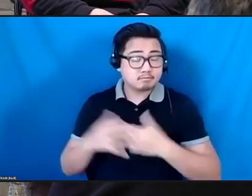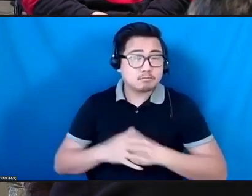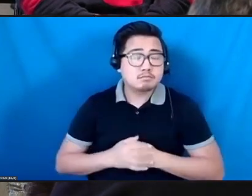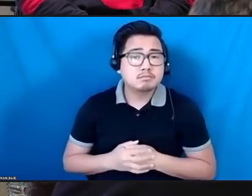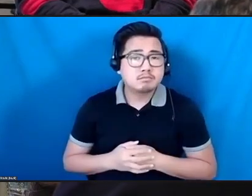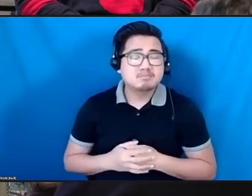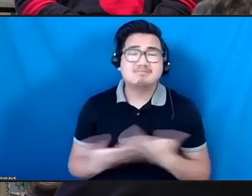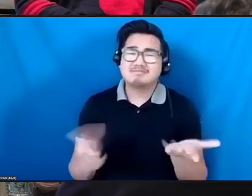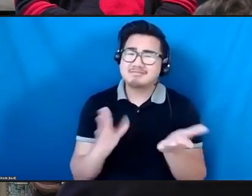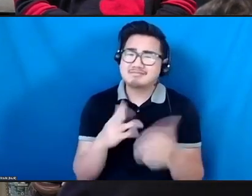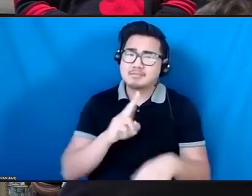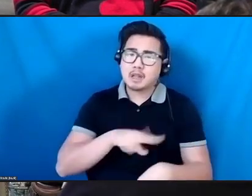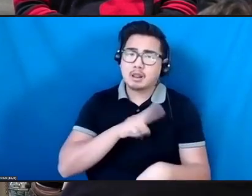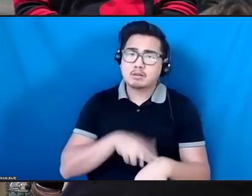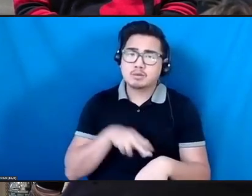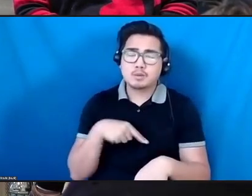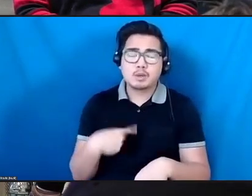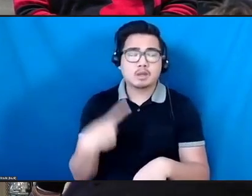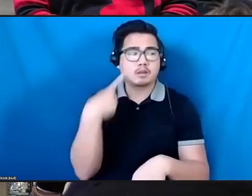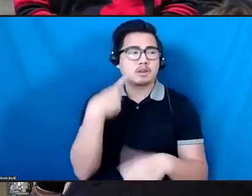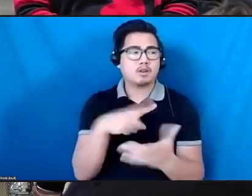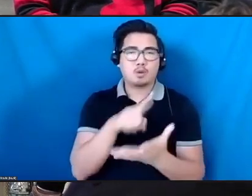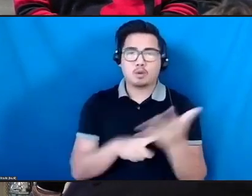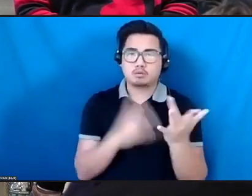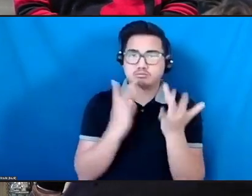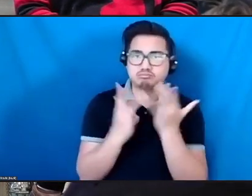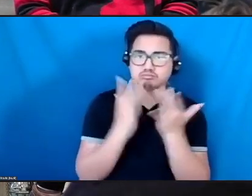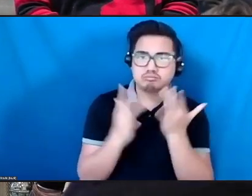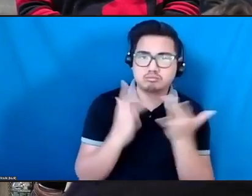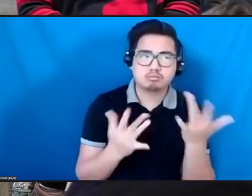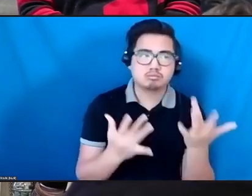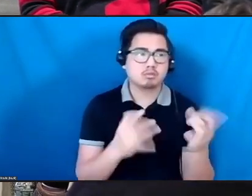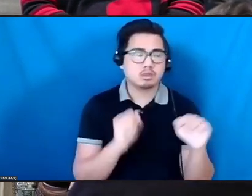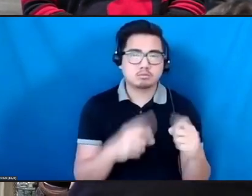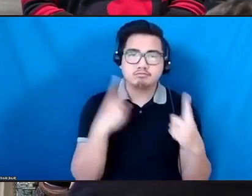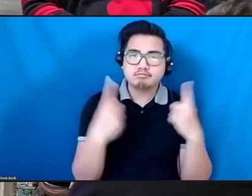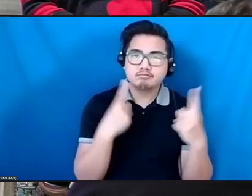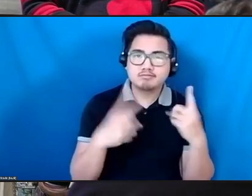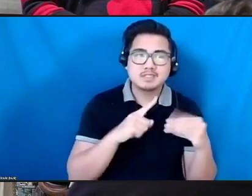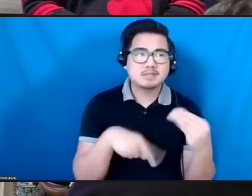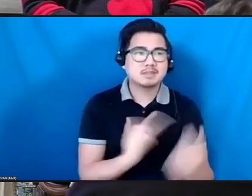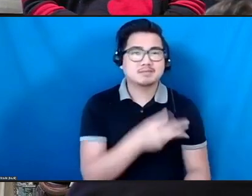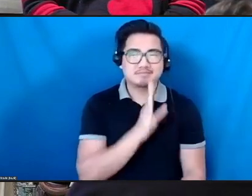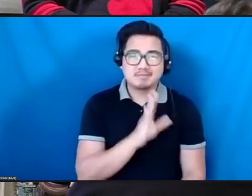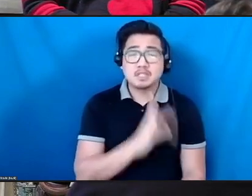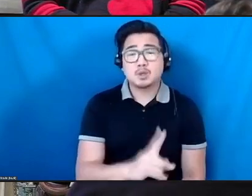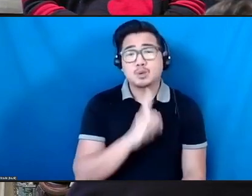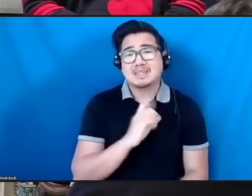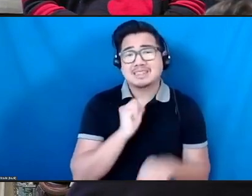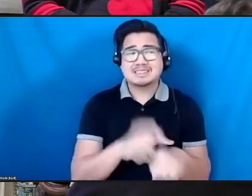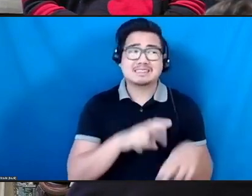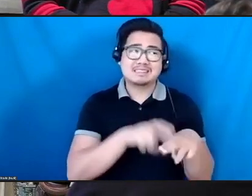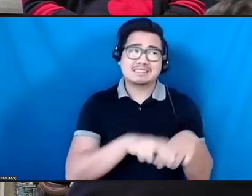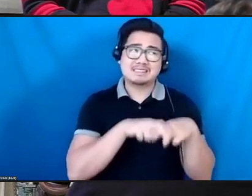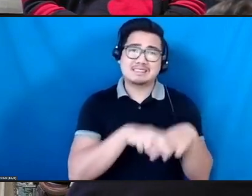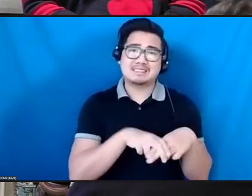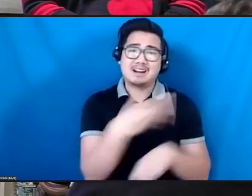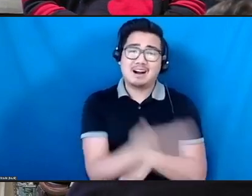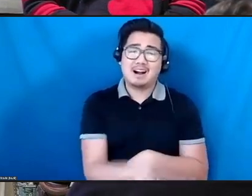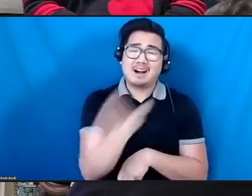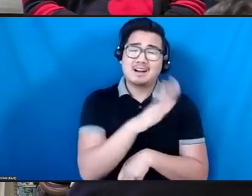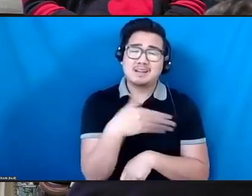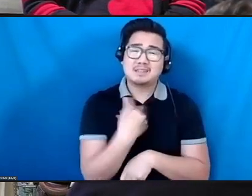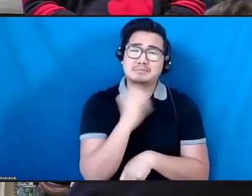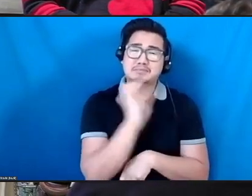not at hand and obstacles. I think we probably could be here all day listing them. But there's so much that we already have in this circle,